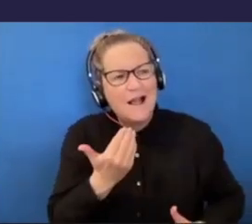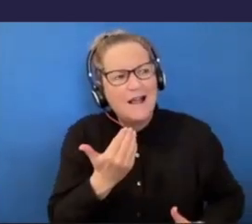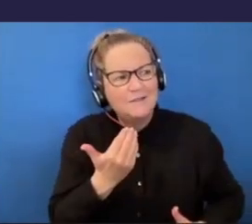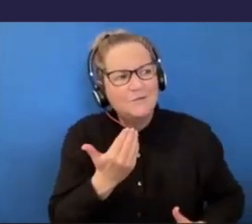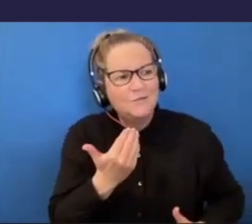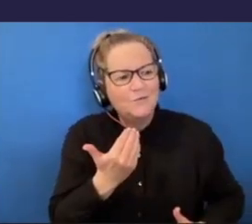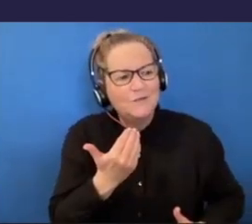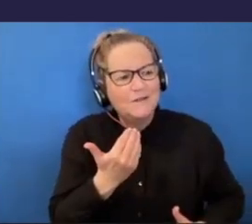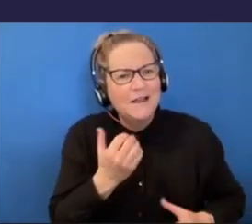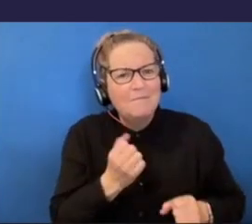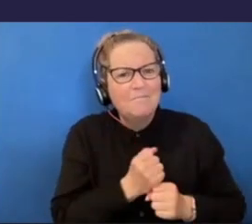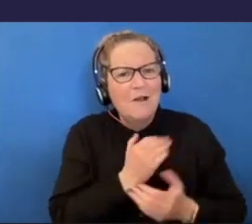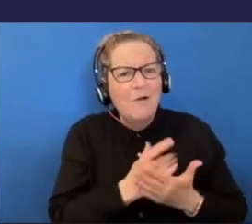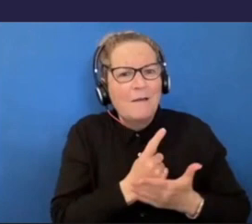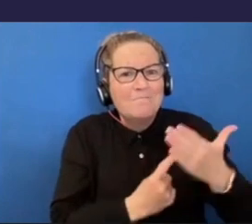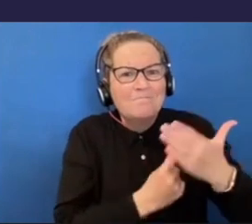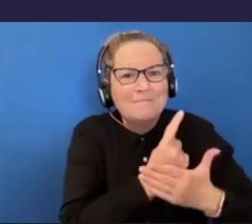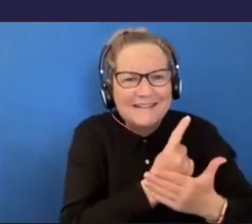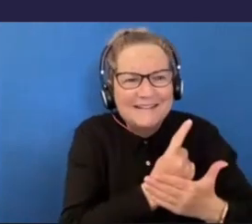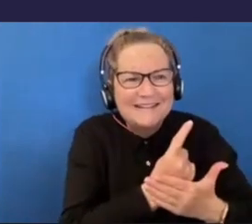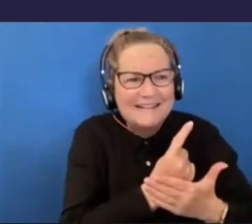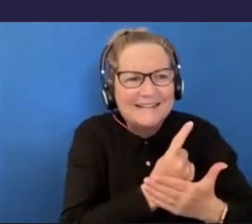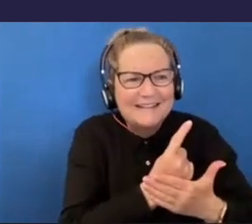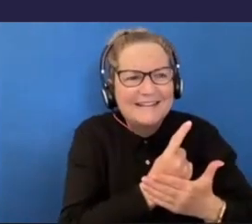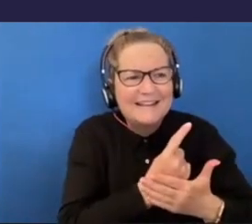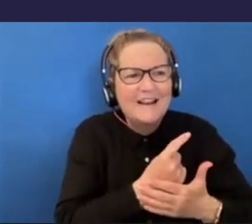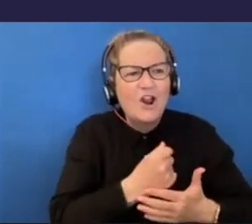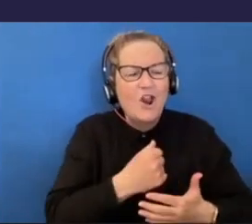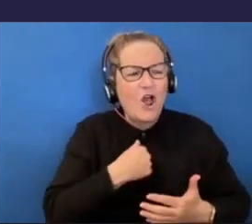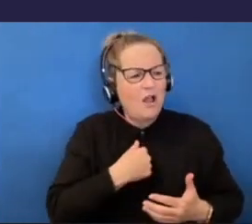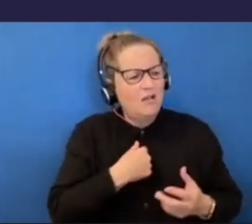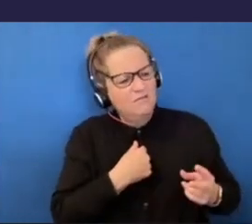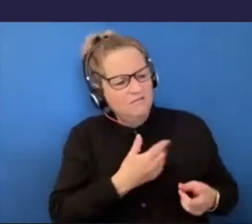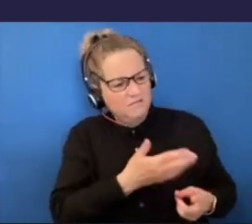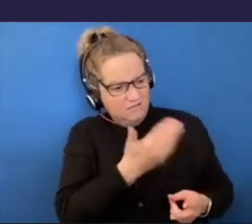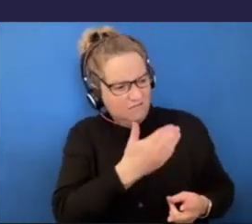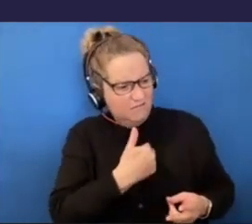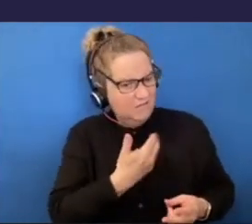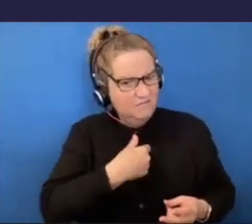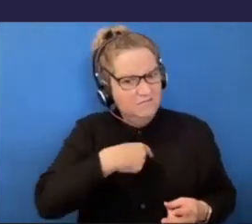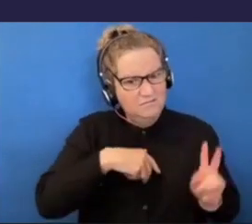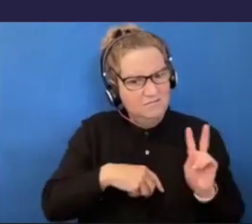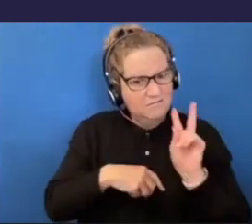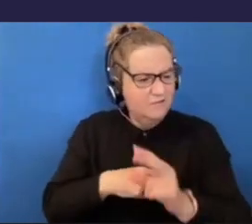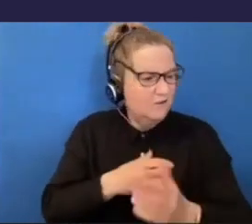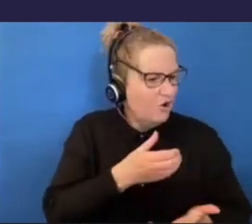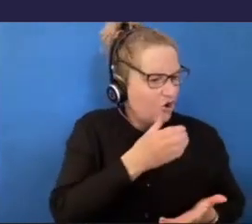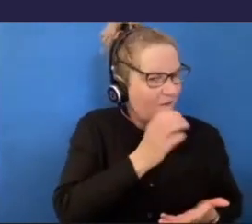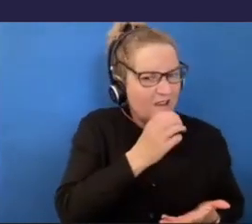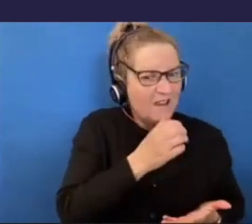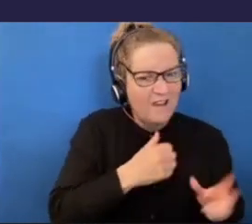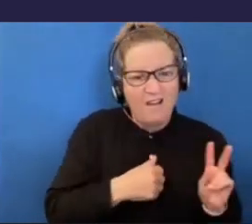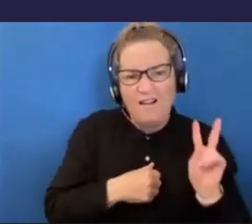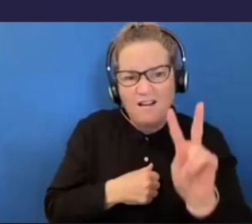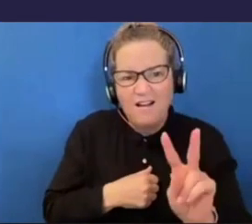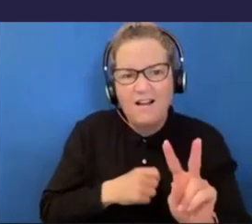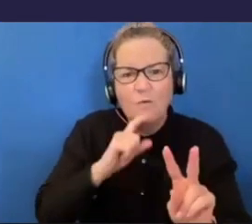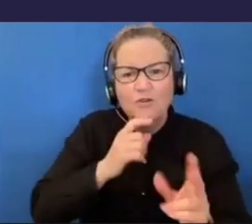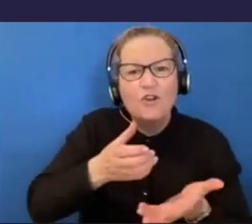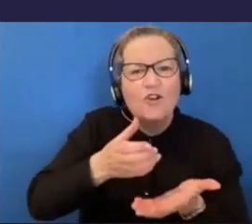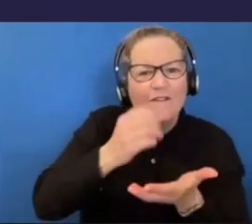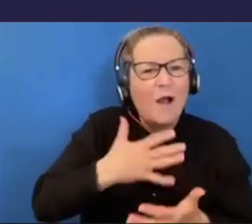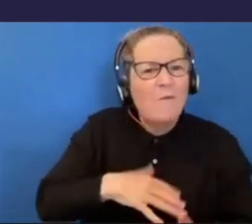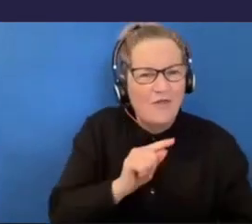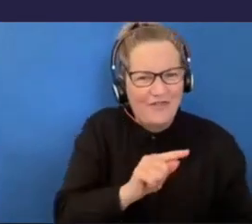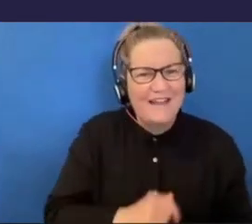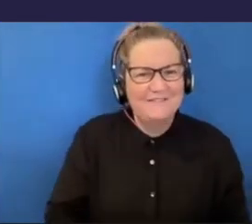like move in and just walk up the street to Beaumont street and have coffee. Like that's, yeah, what I was really after. Yeah, cool. Cool. And what other